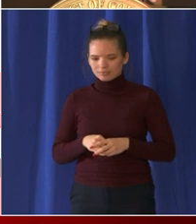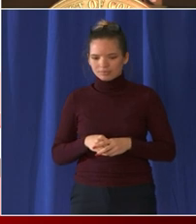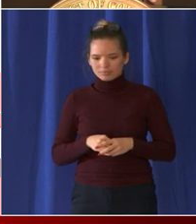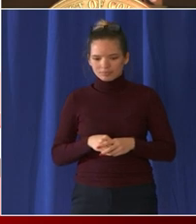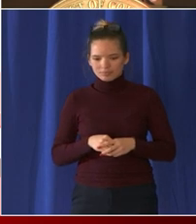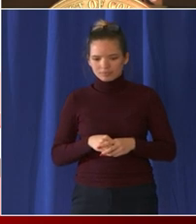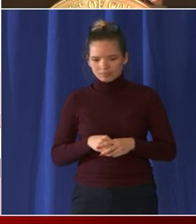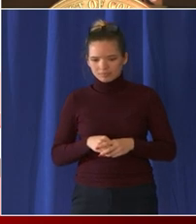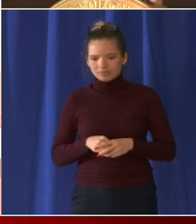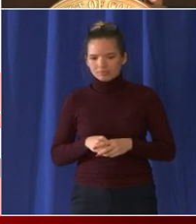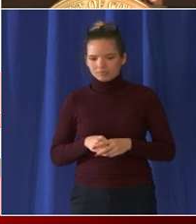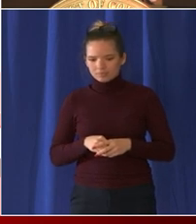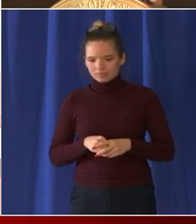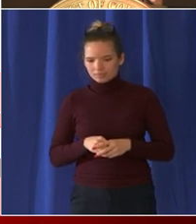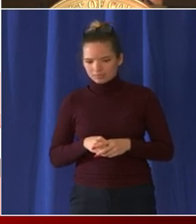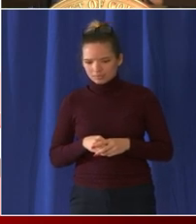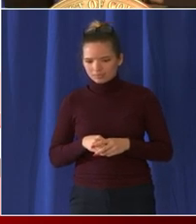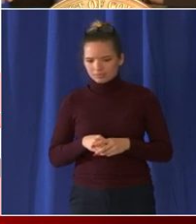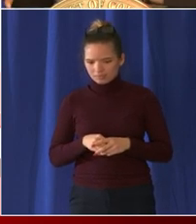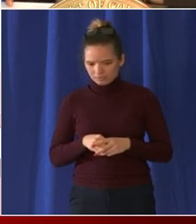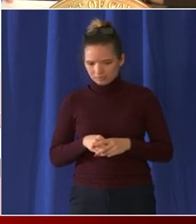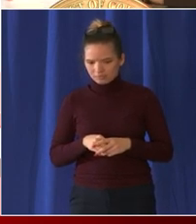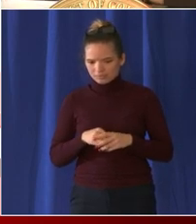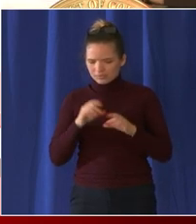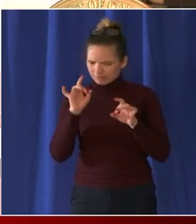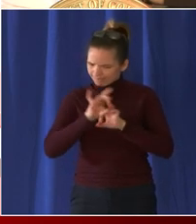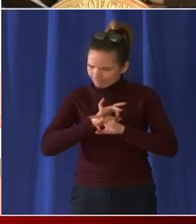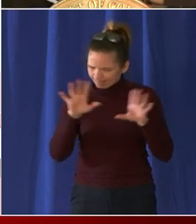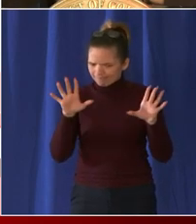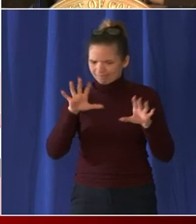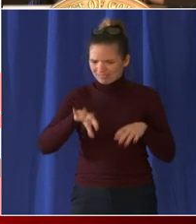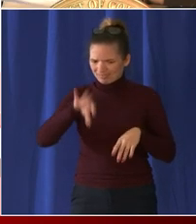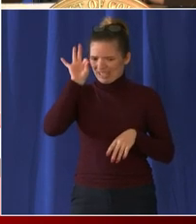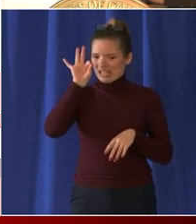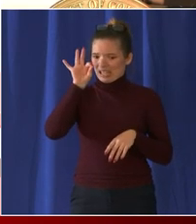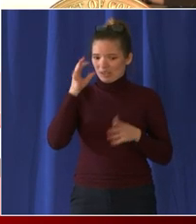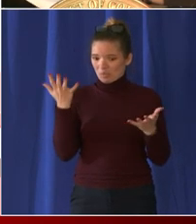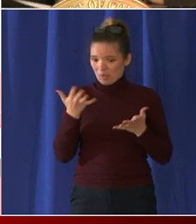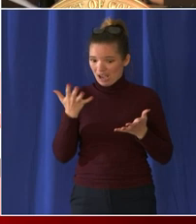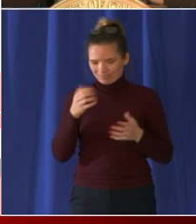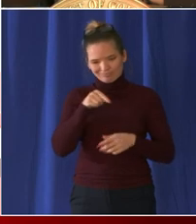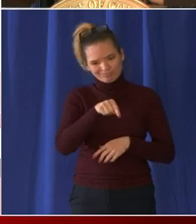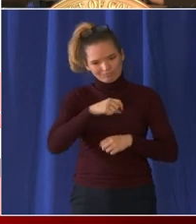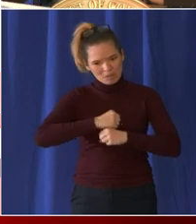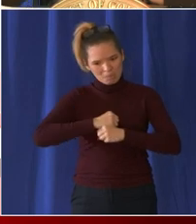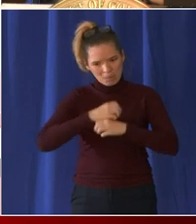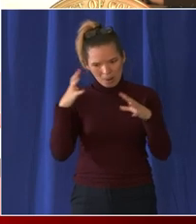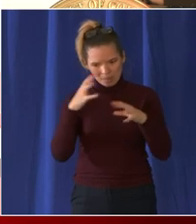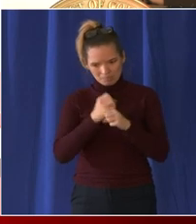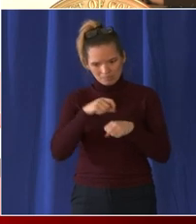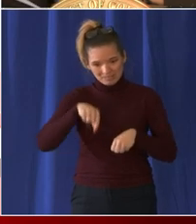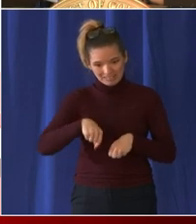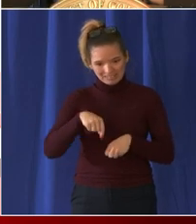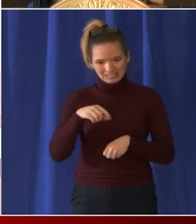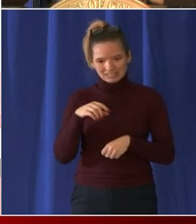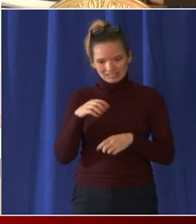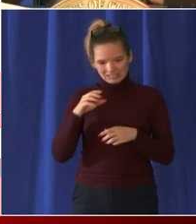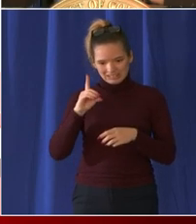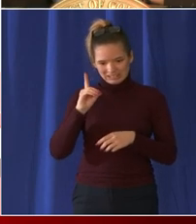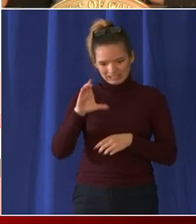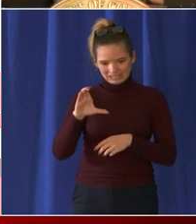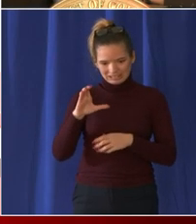bombs these pipe bombs were discussed in Washington DC so chief i'm going to turn it over to you to talk about that thank you madam mayor